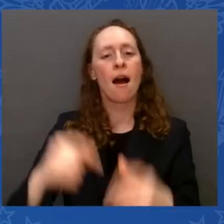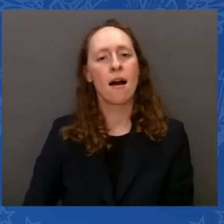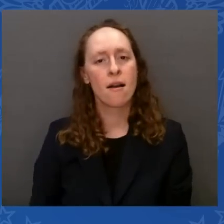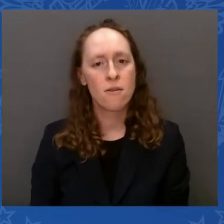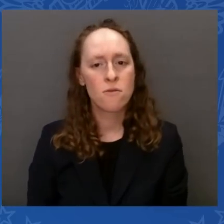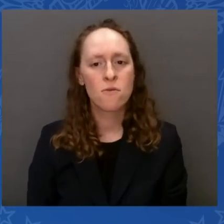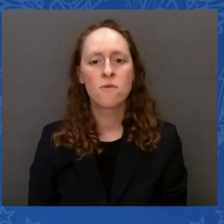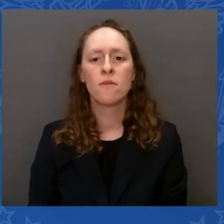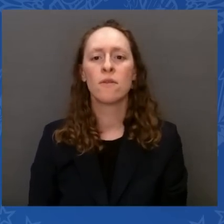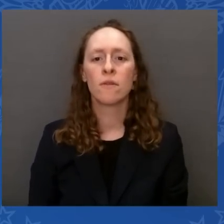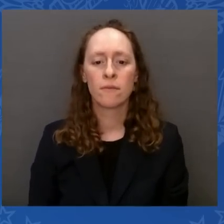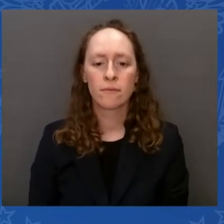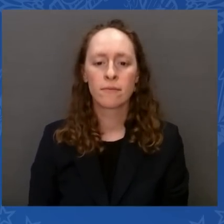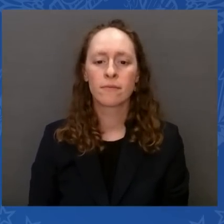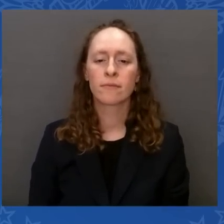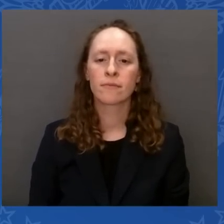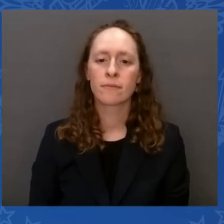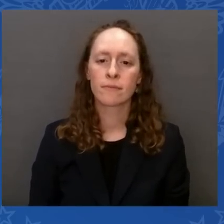$35 a month.